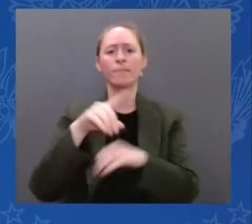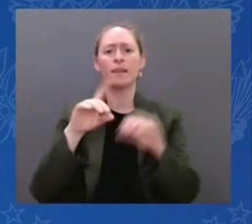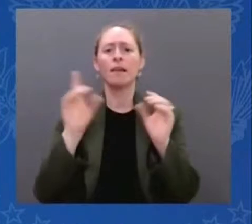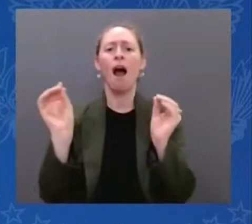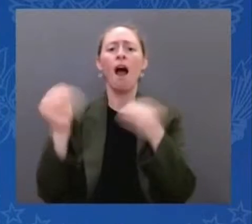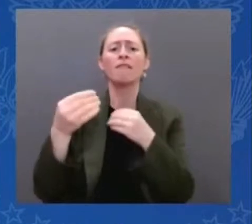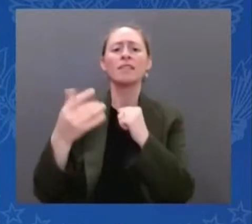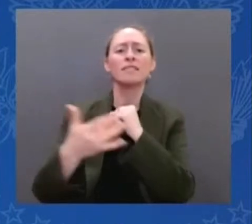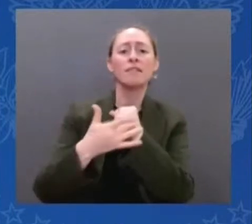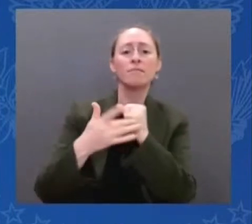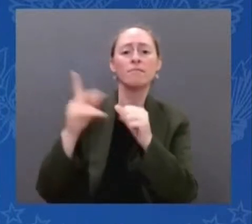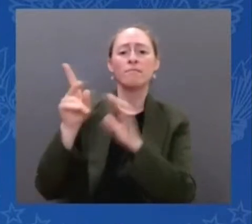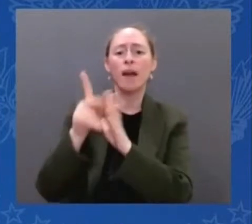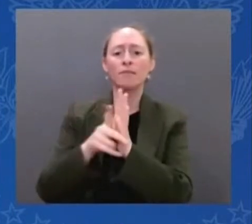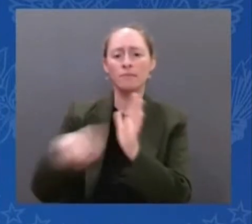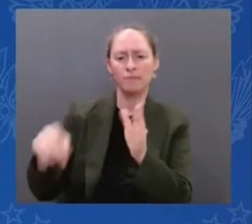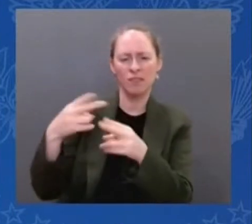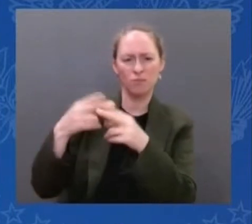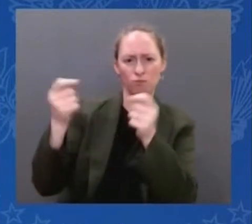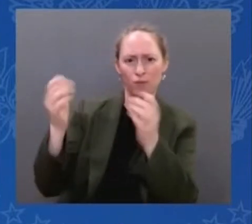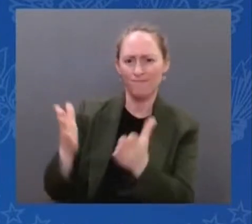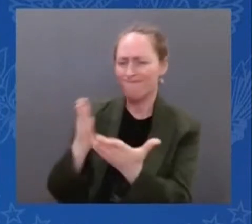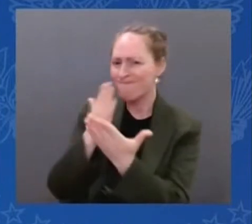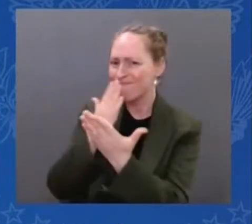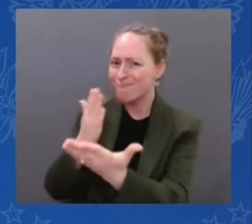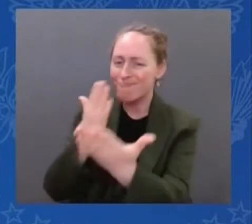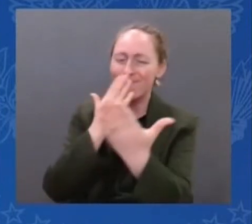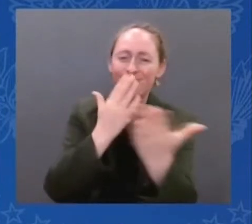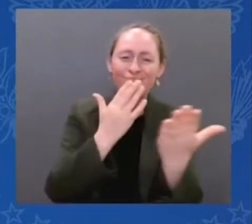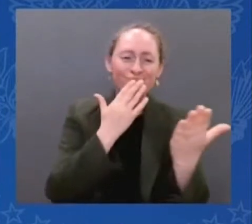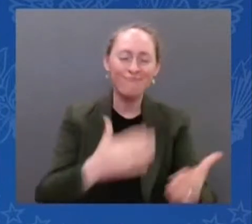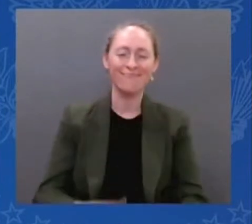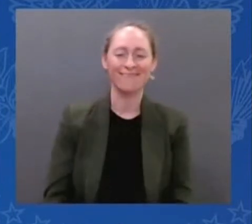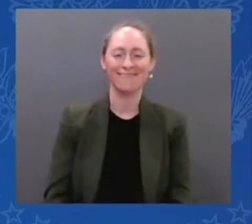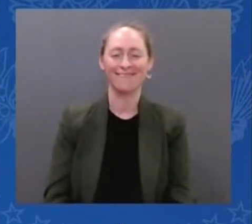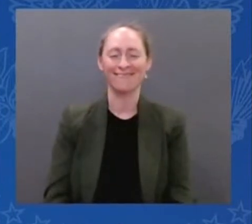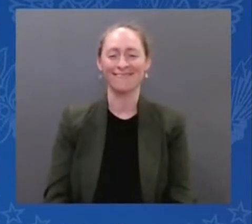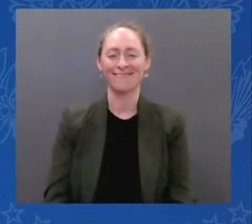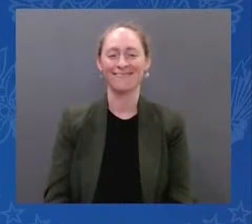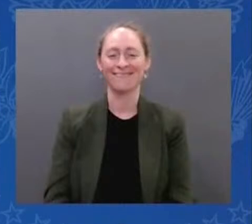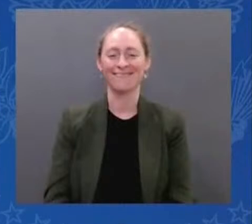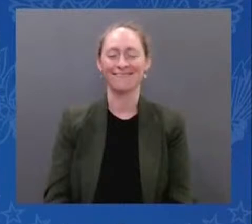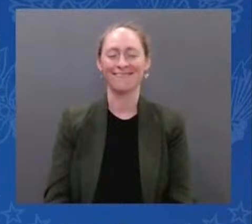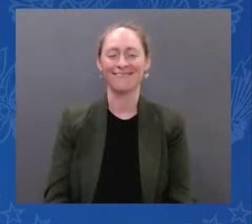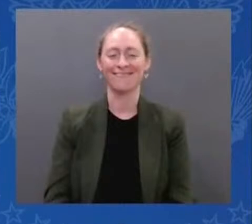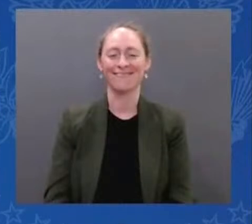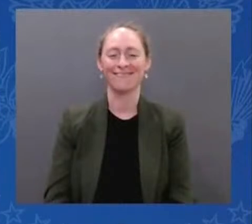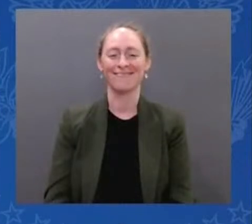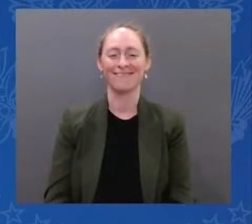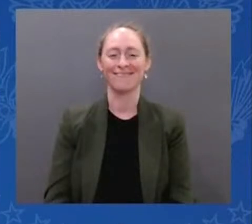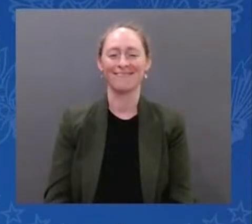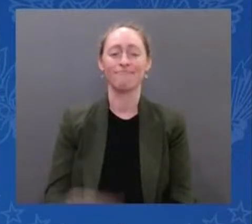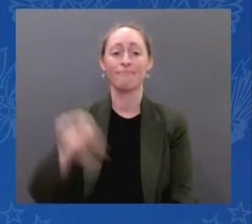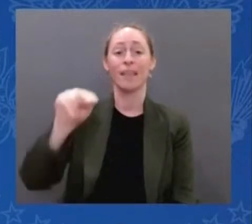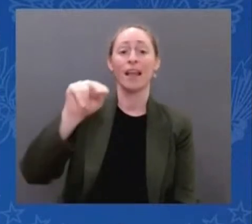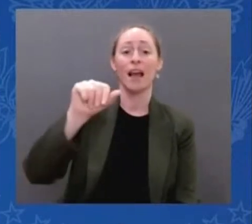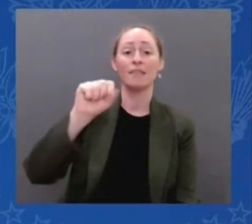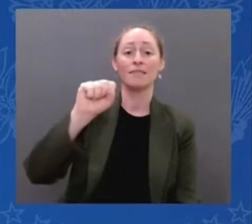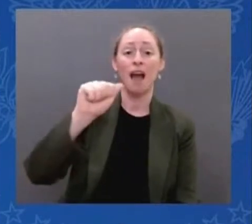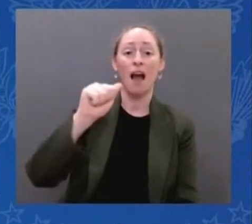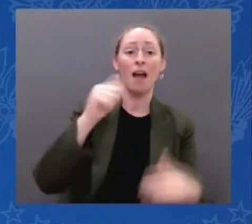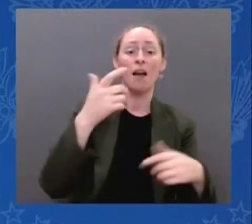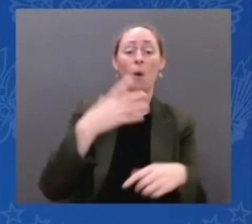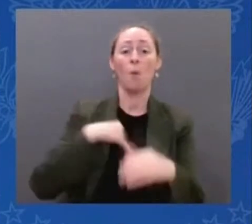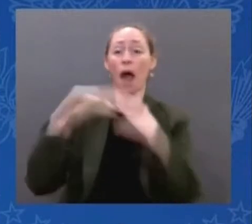also to our colleagues from across the White House and NASA and everyone else joining us from home. So, yes, as